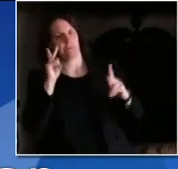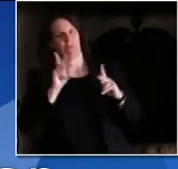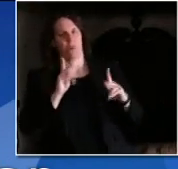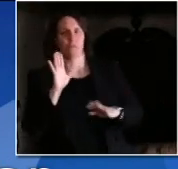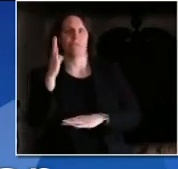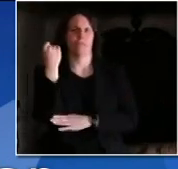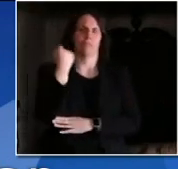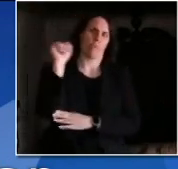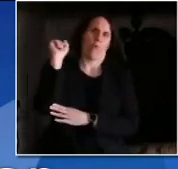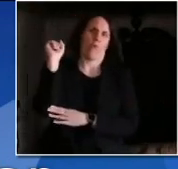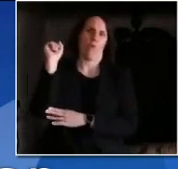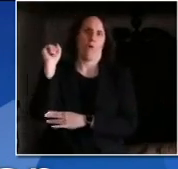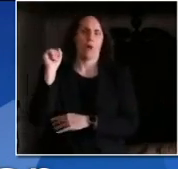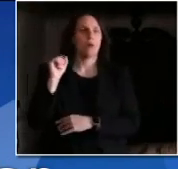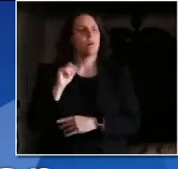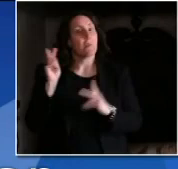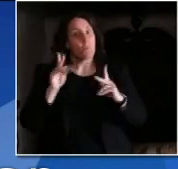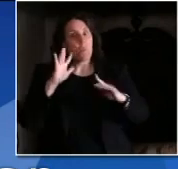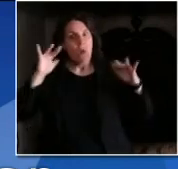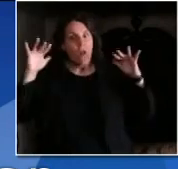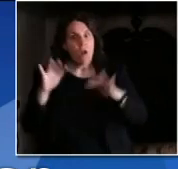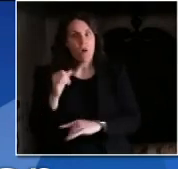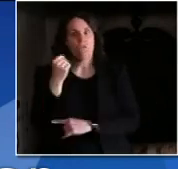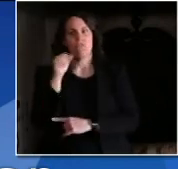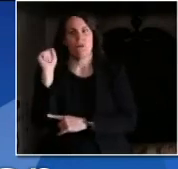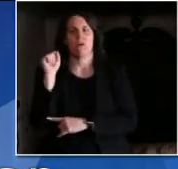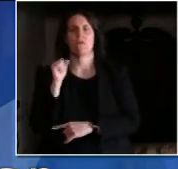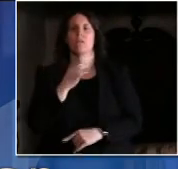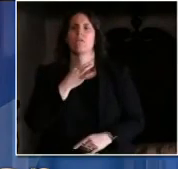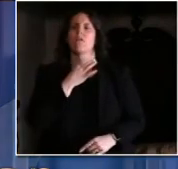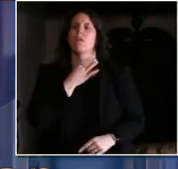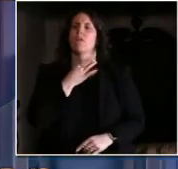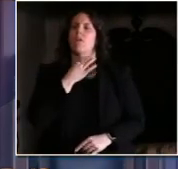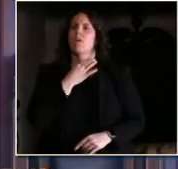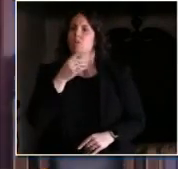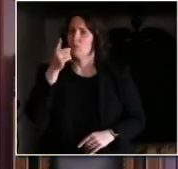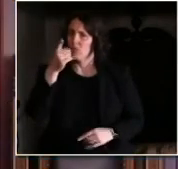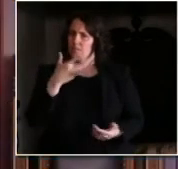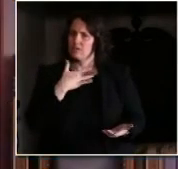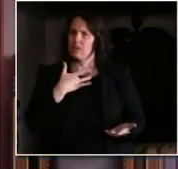do you feel any frustration that there's this much pushback no